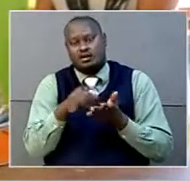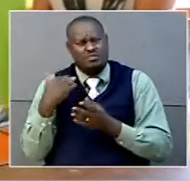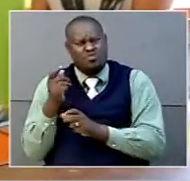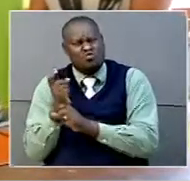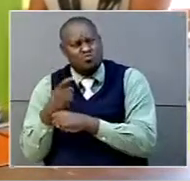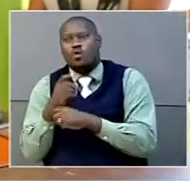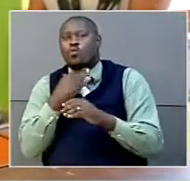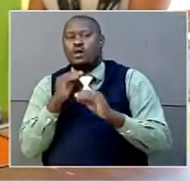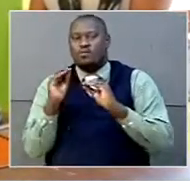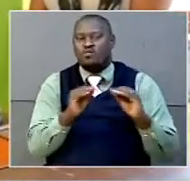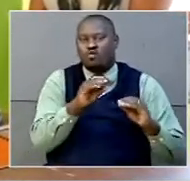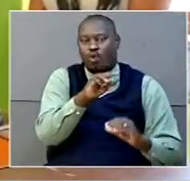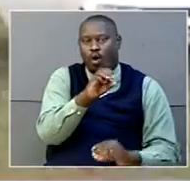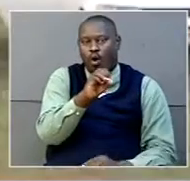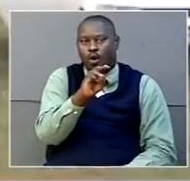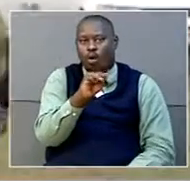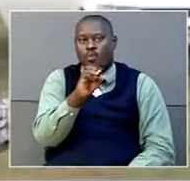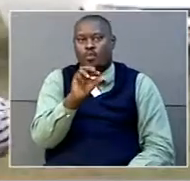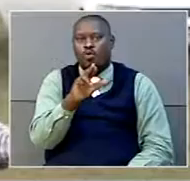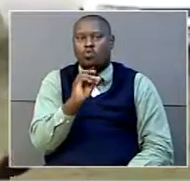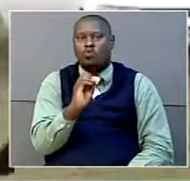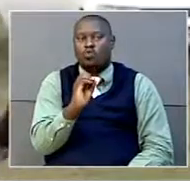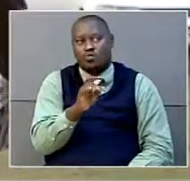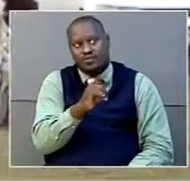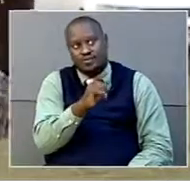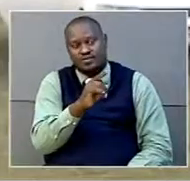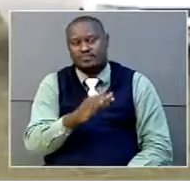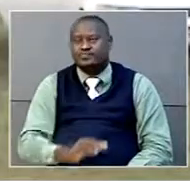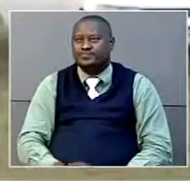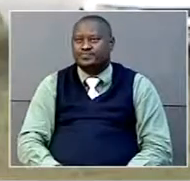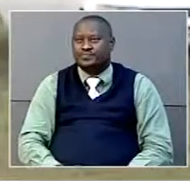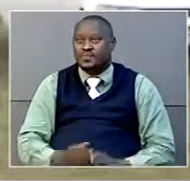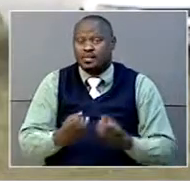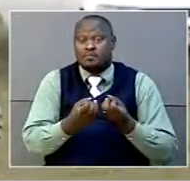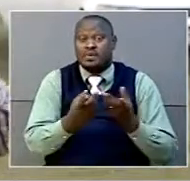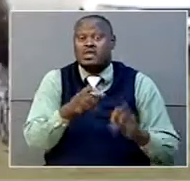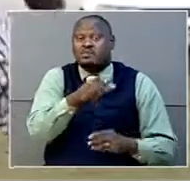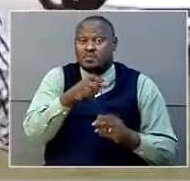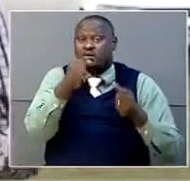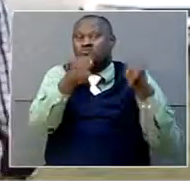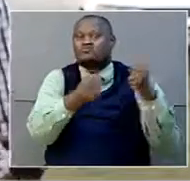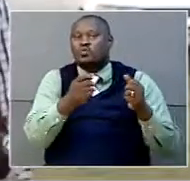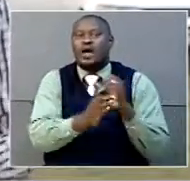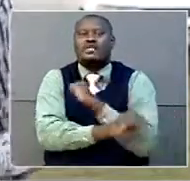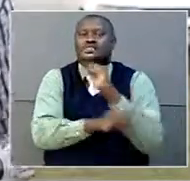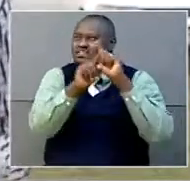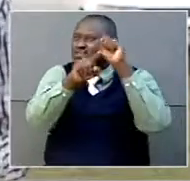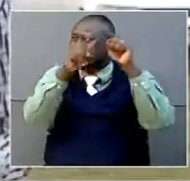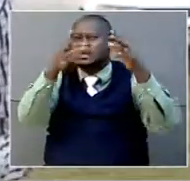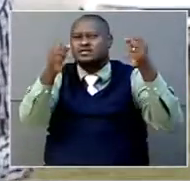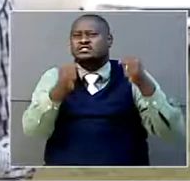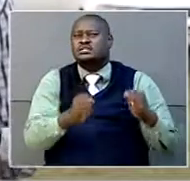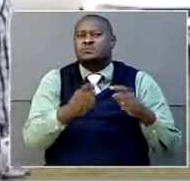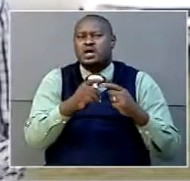to Omoro, the host of the center. Most of these victims come from other districts, which even get actually money more than Omoro.